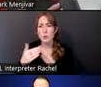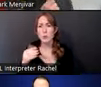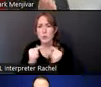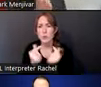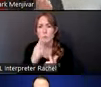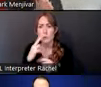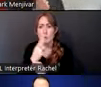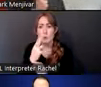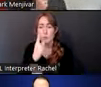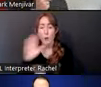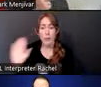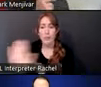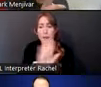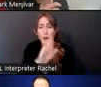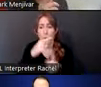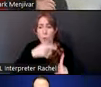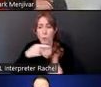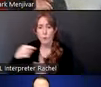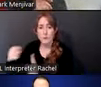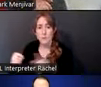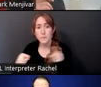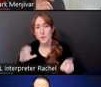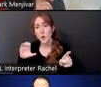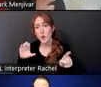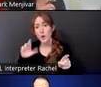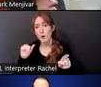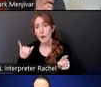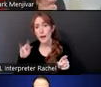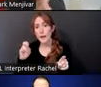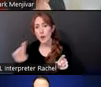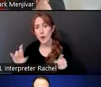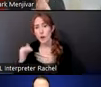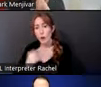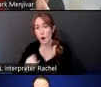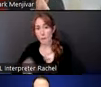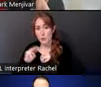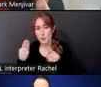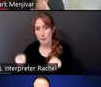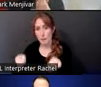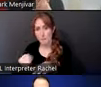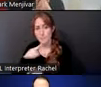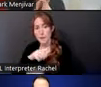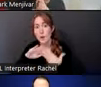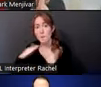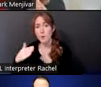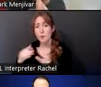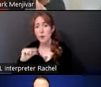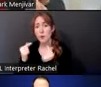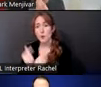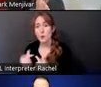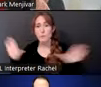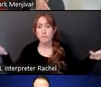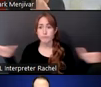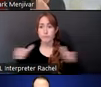So this is at, this is at the Krannert Art Museum. And this is a community group that's gathering to discuss ways that they can resist ICE